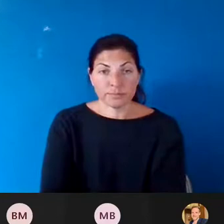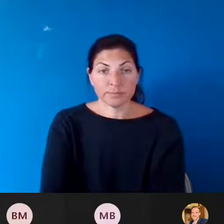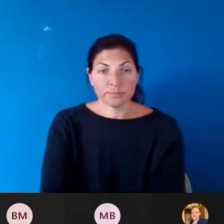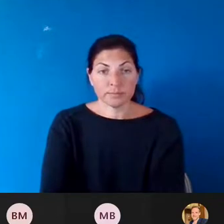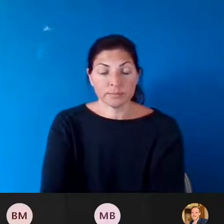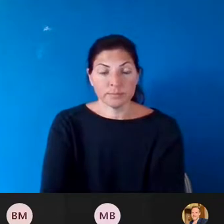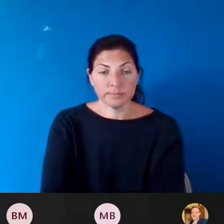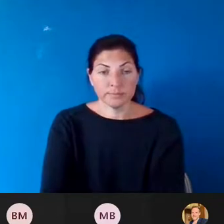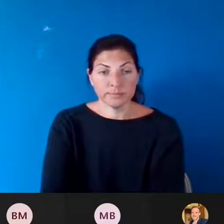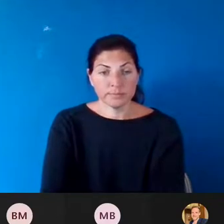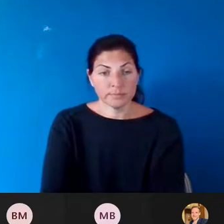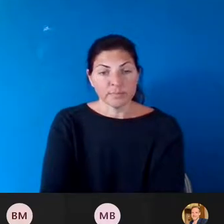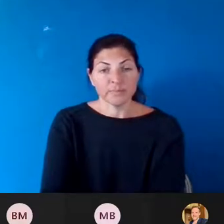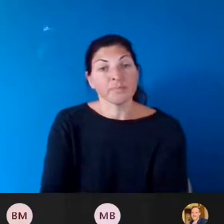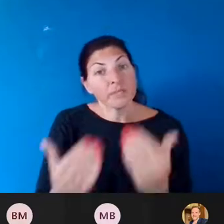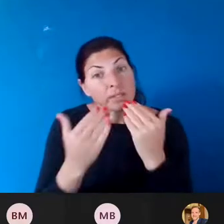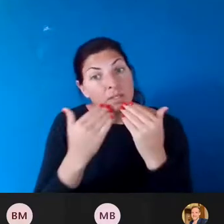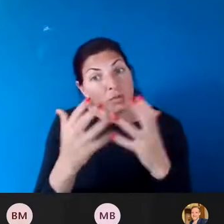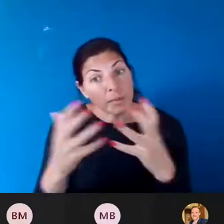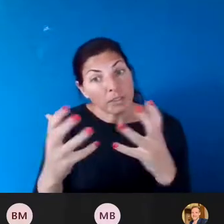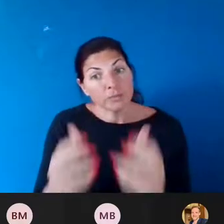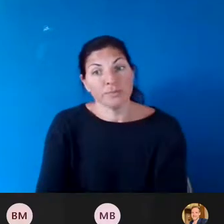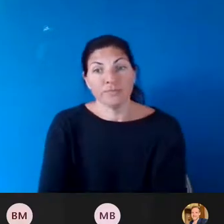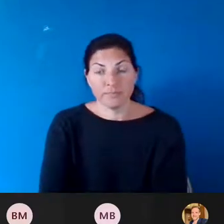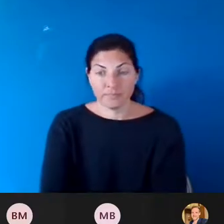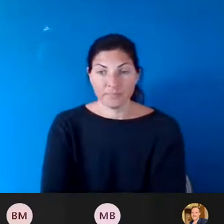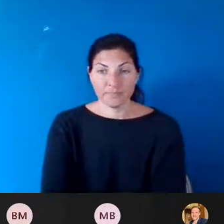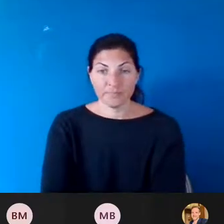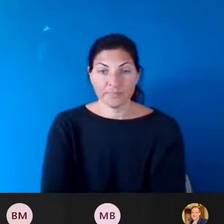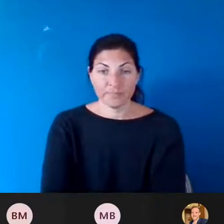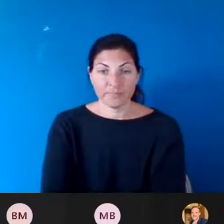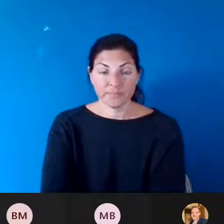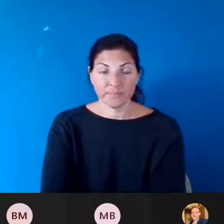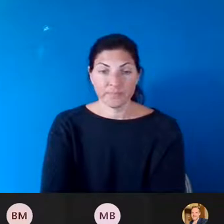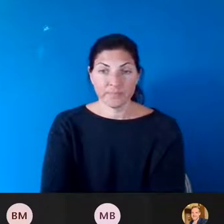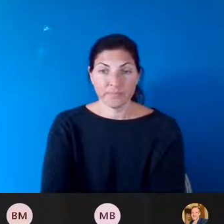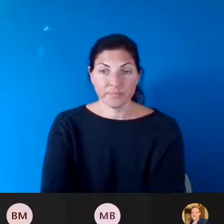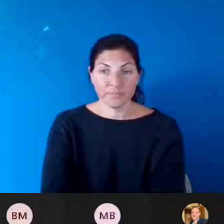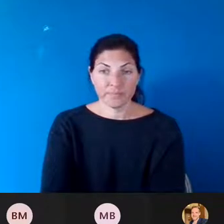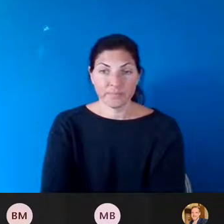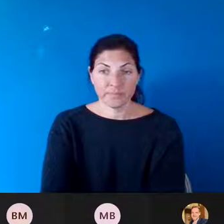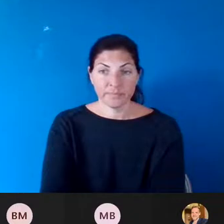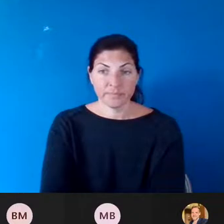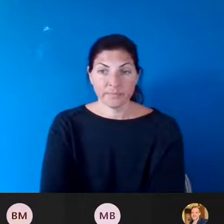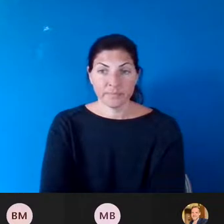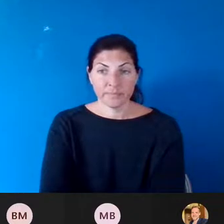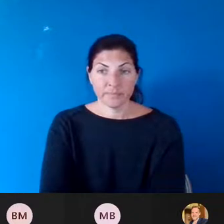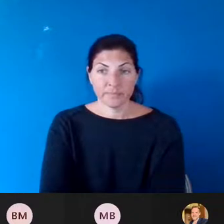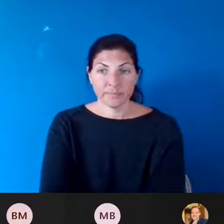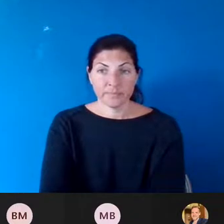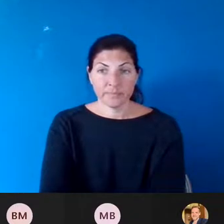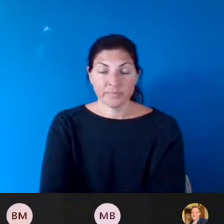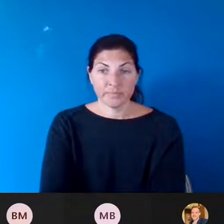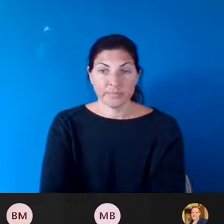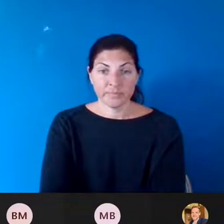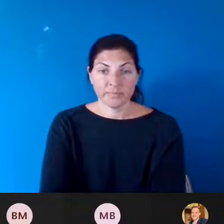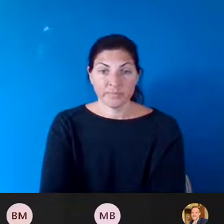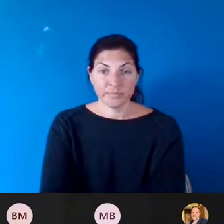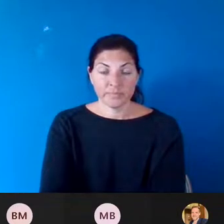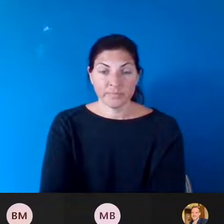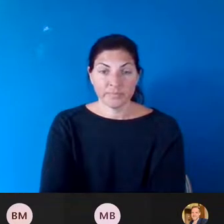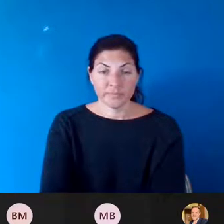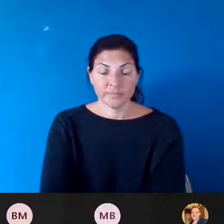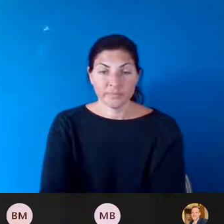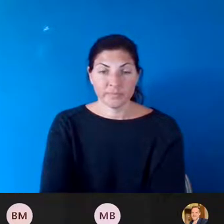Thank you so much, Dr. Galea. And I want to open this up time